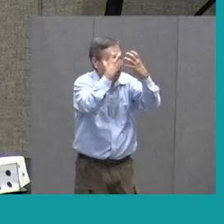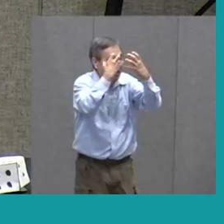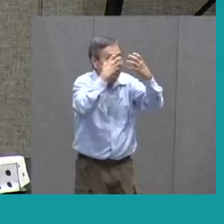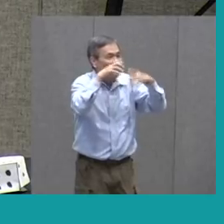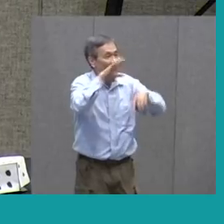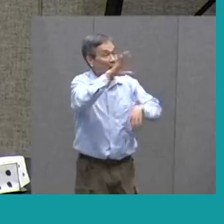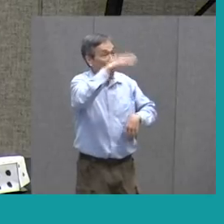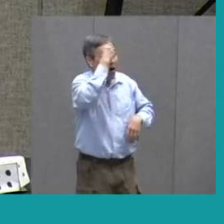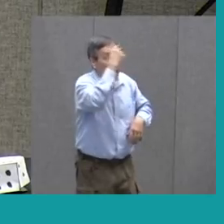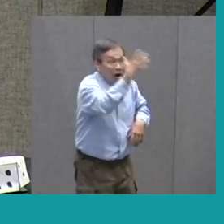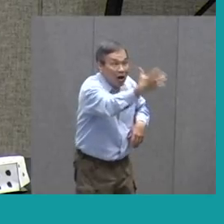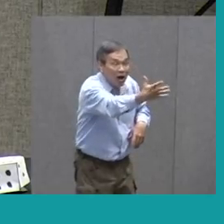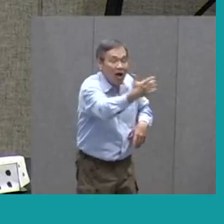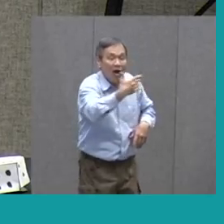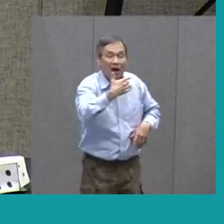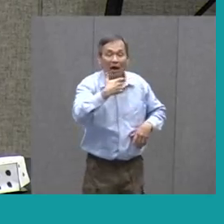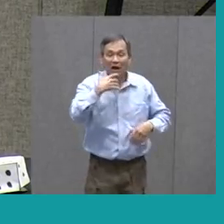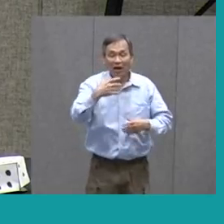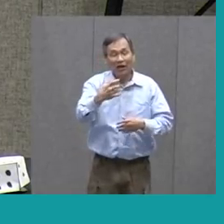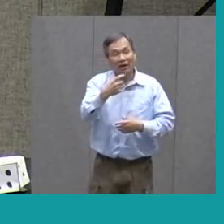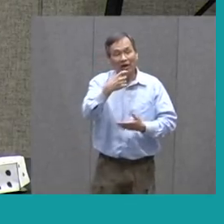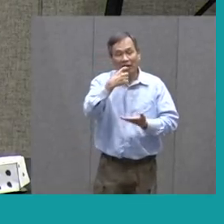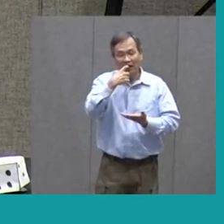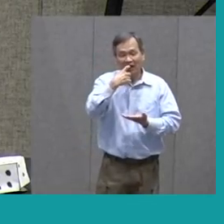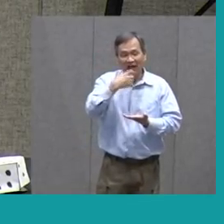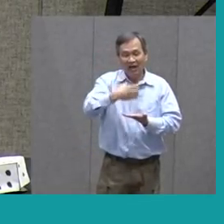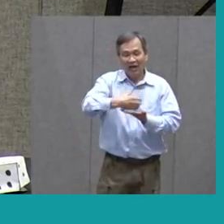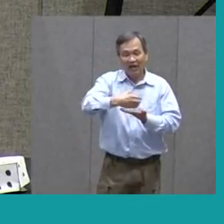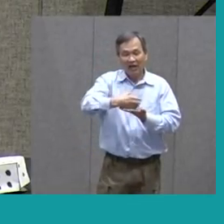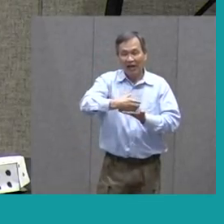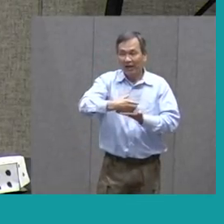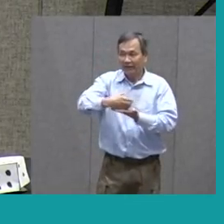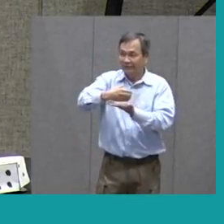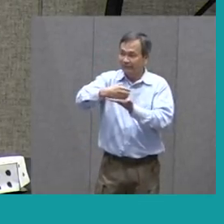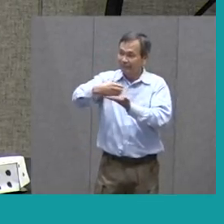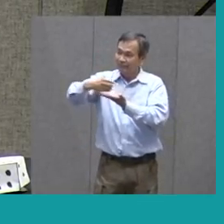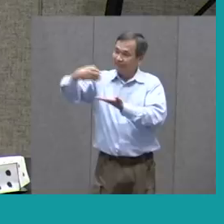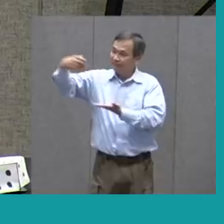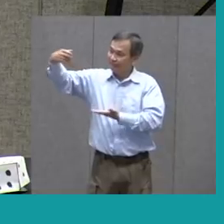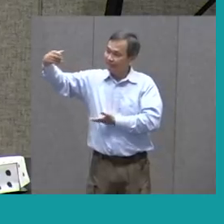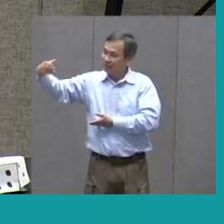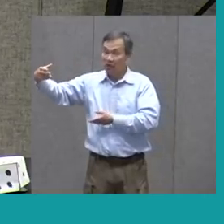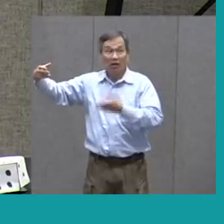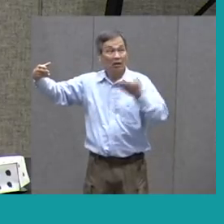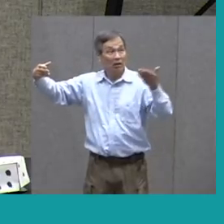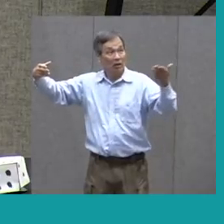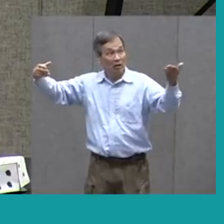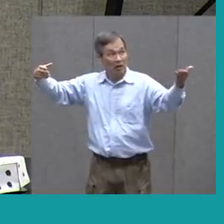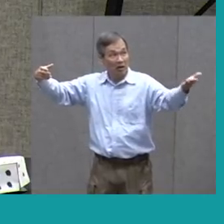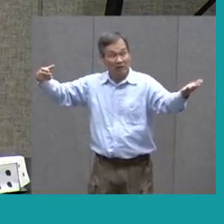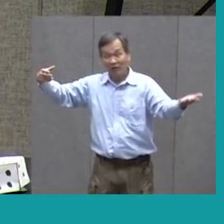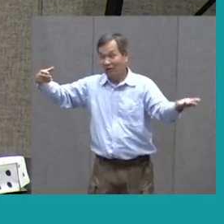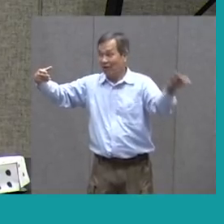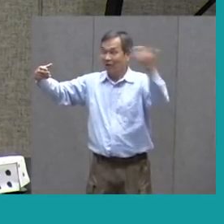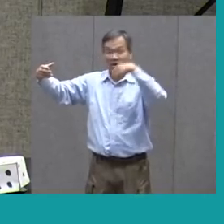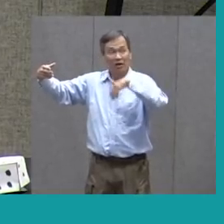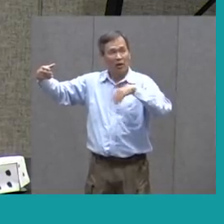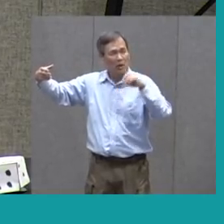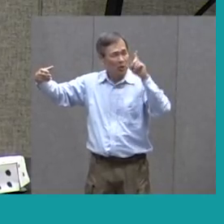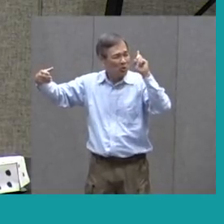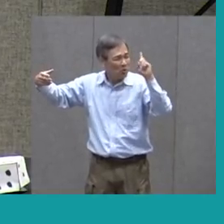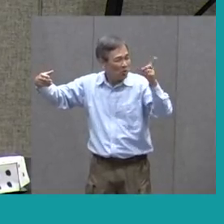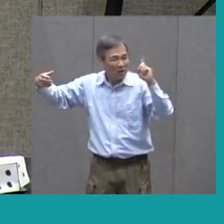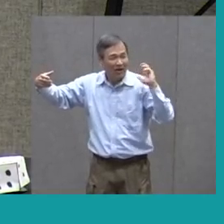looking glass Upon my parlor's shelf. If you step in one moment,